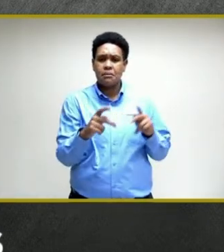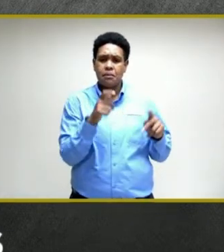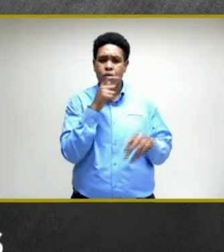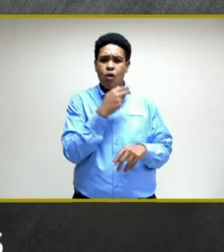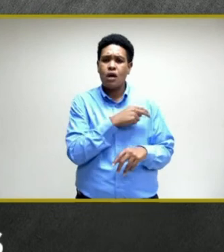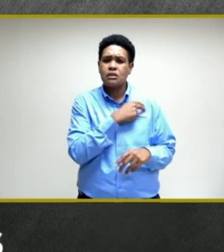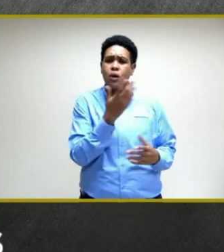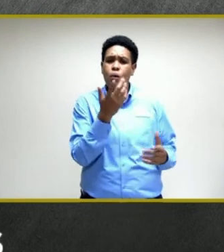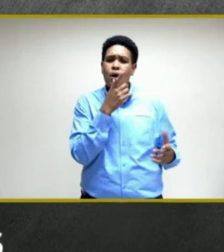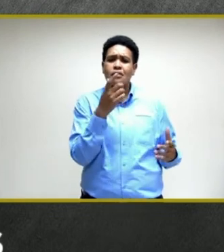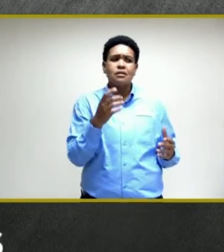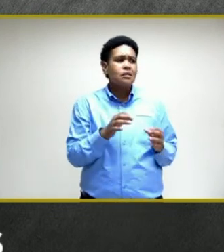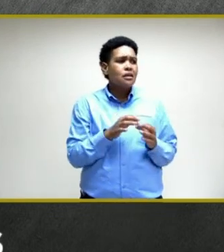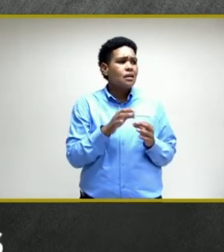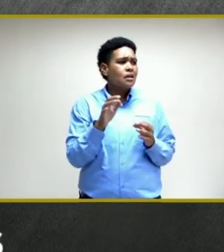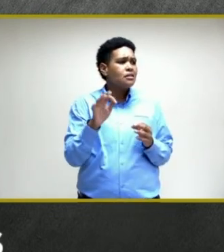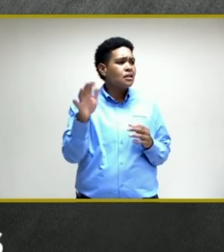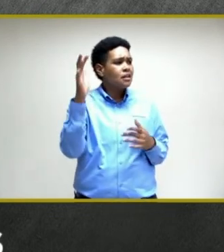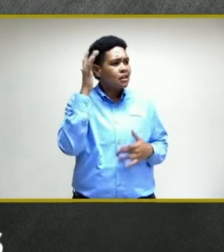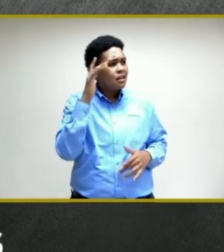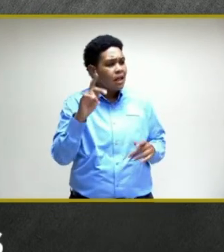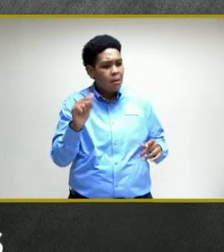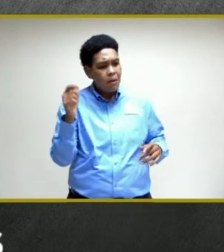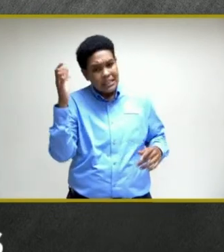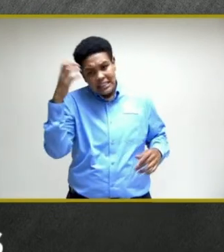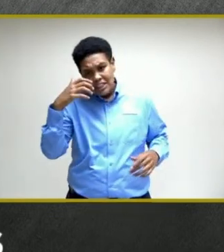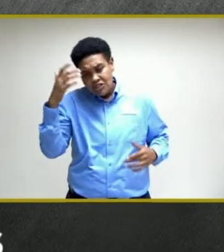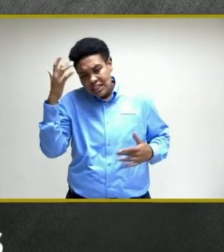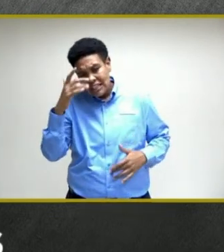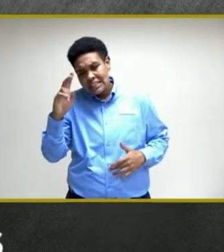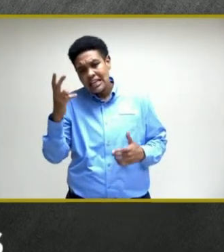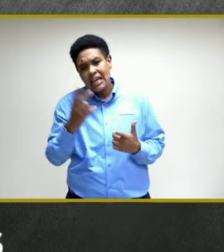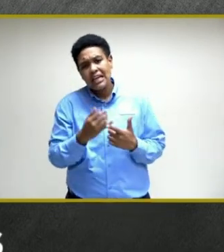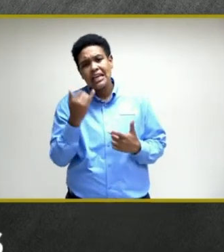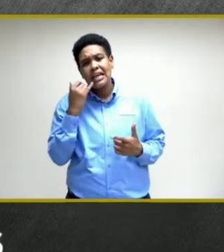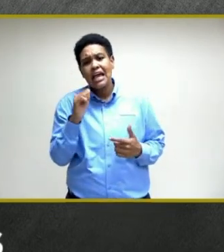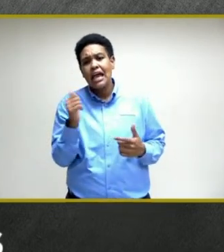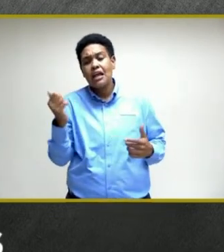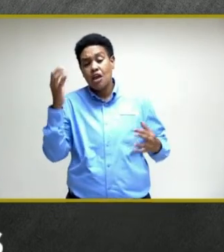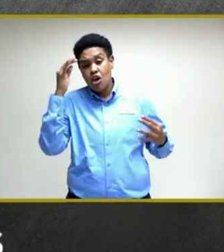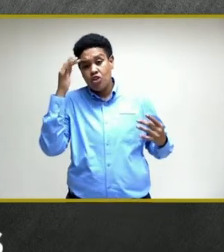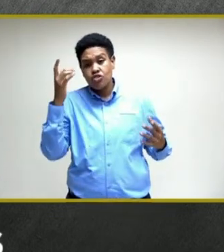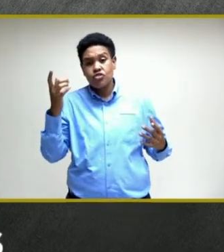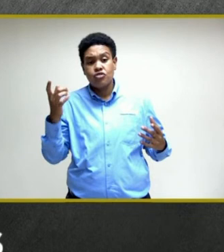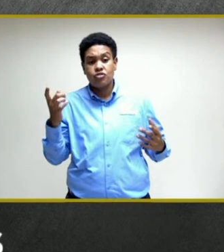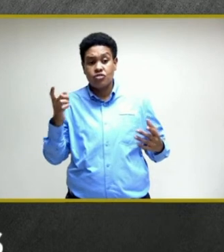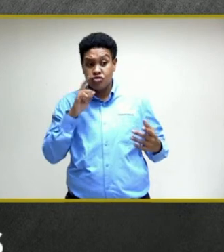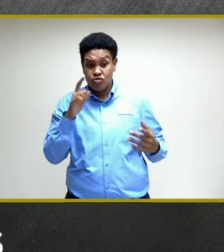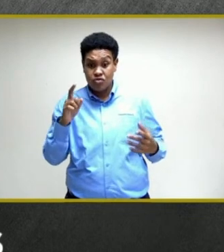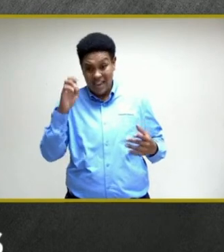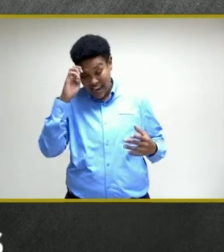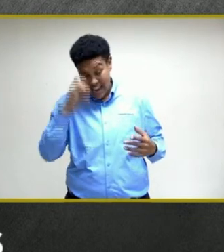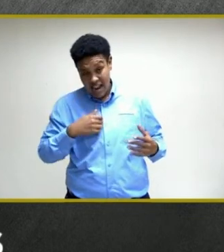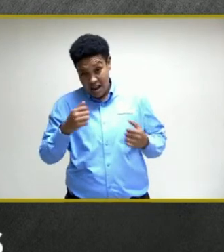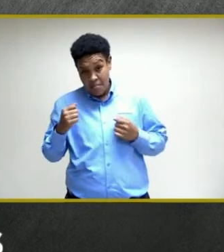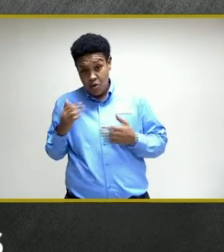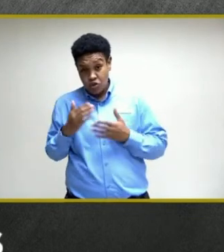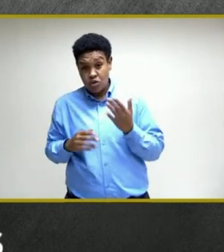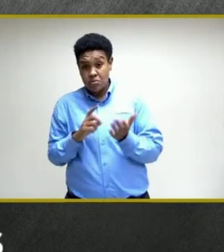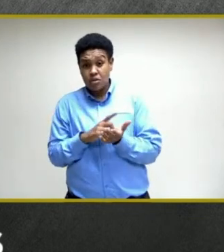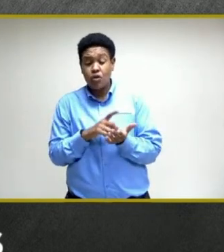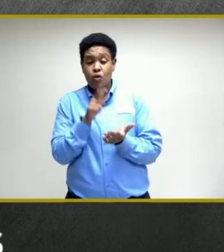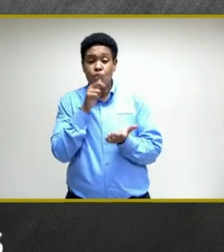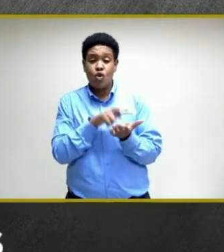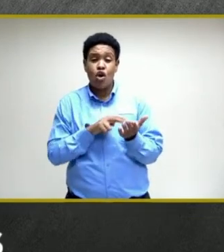Is anybody seriously ill? Also, secondly, is there any consideration to rehiring some of the doctors whose